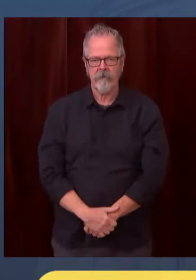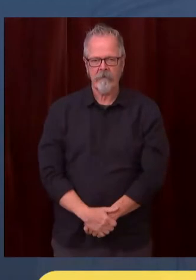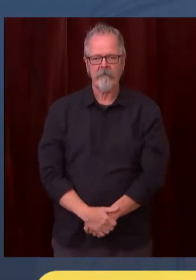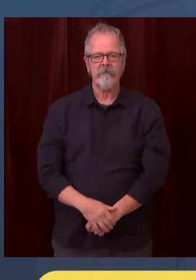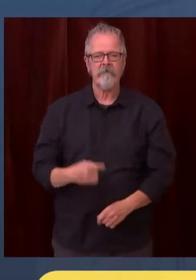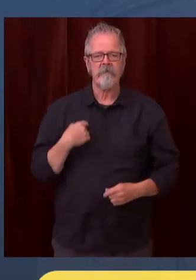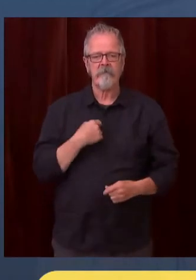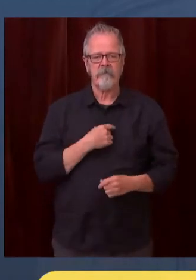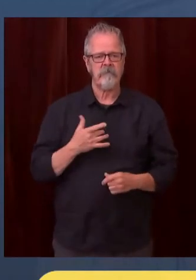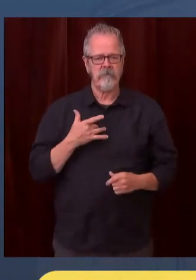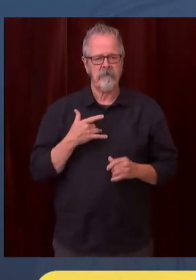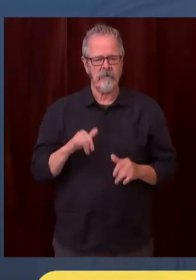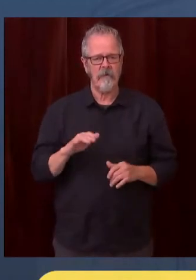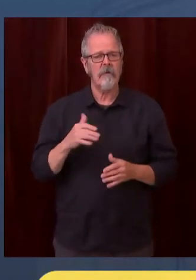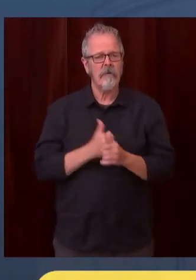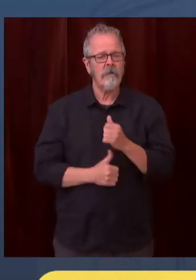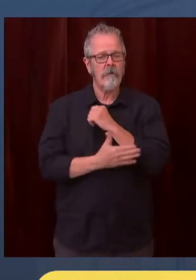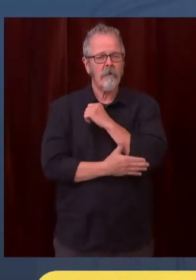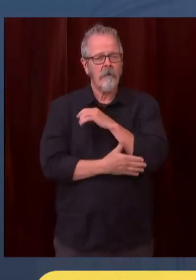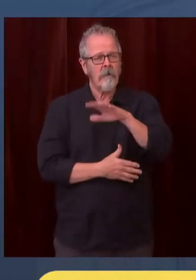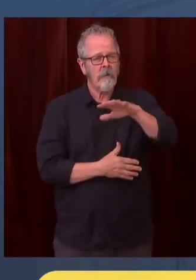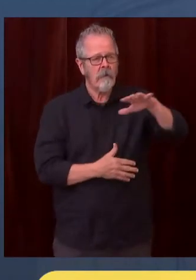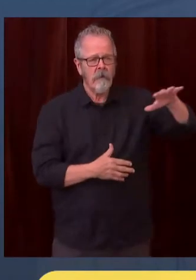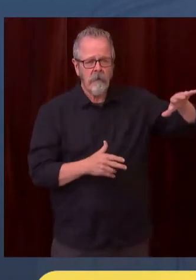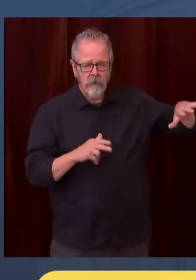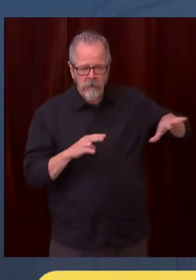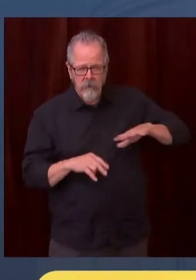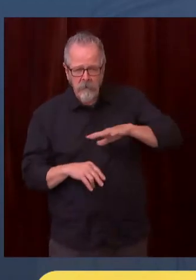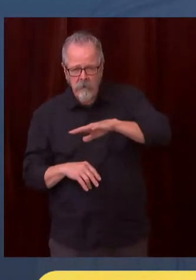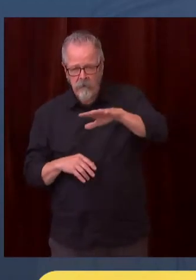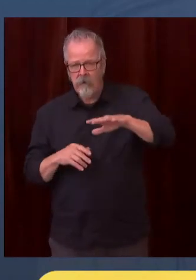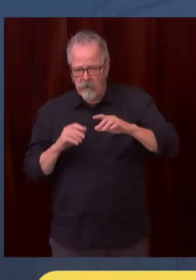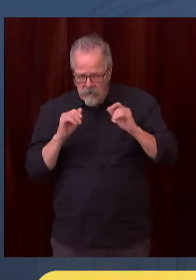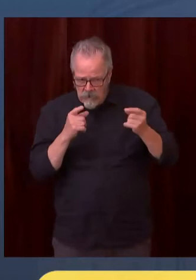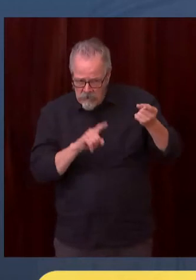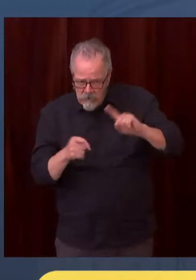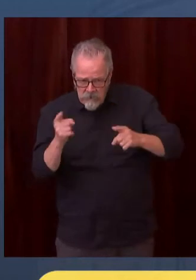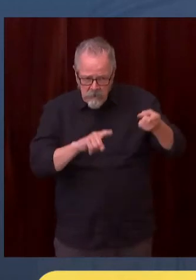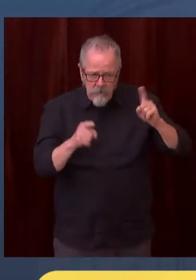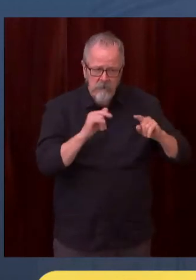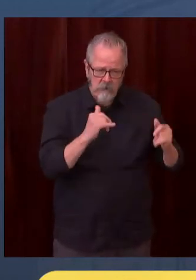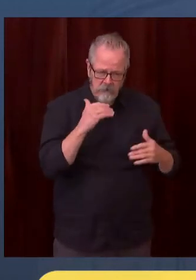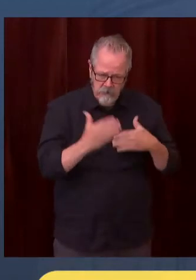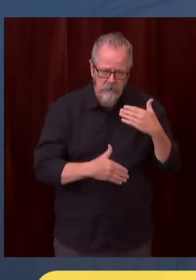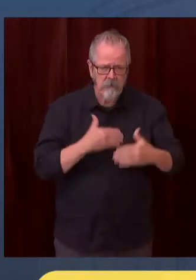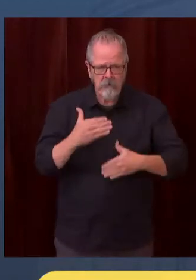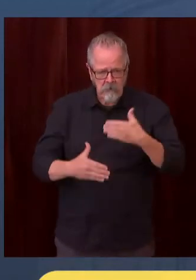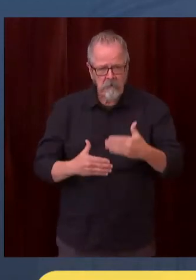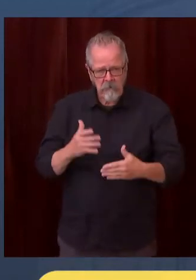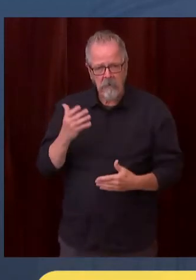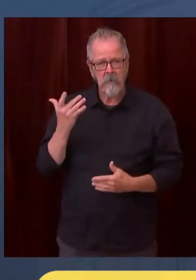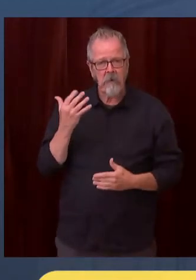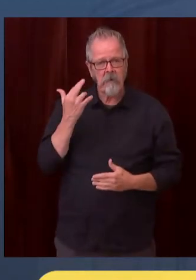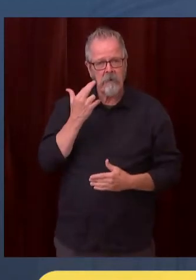that makes it much easier to distribute the money to citizens. We're moving toward the permanent